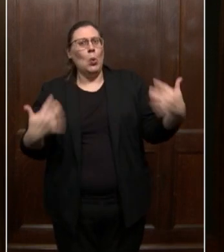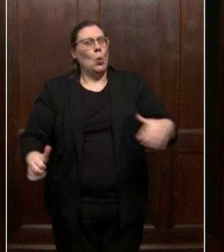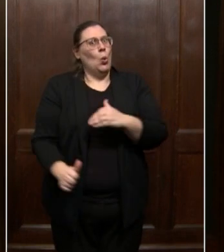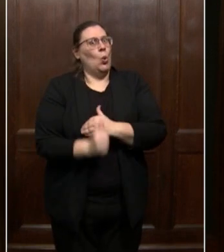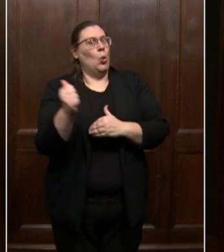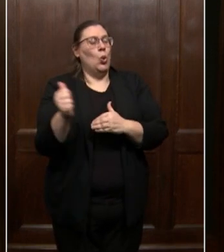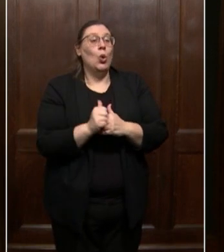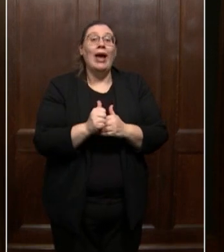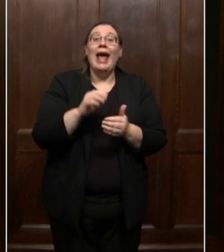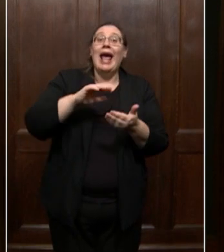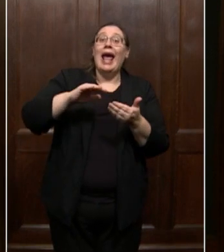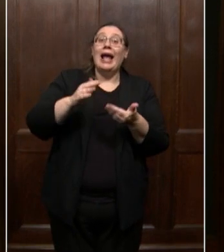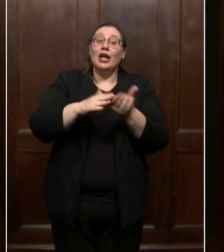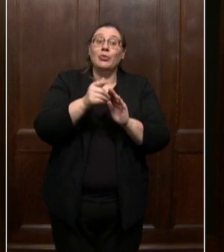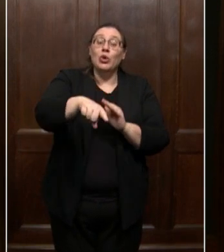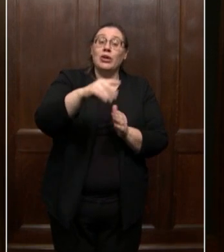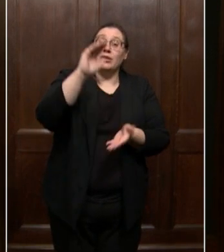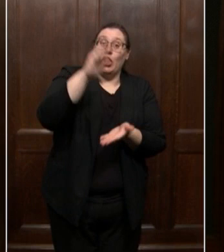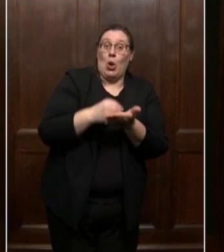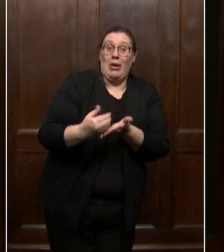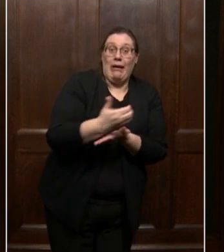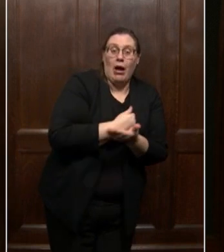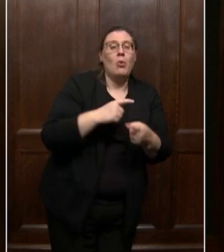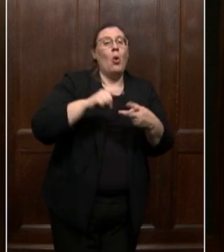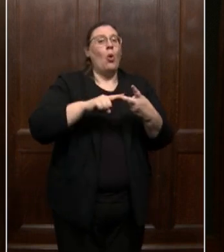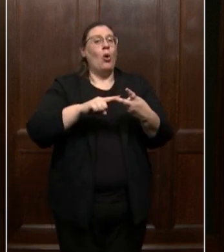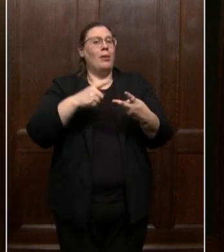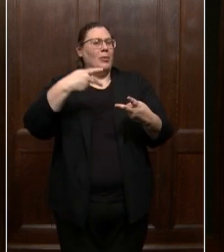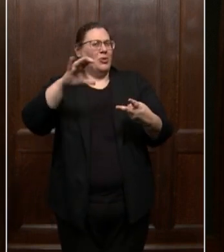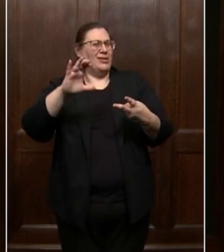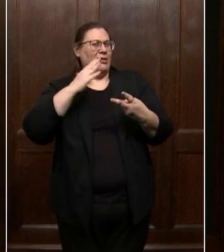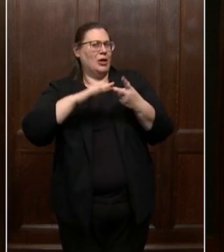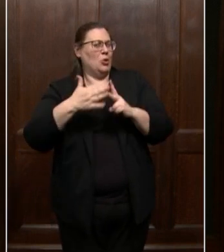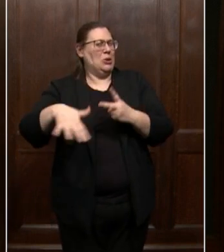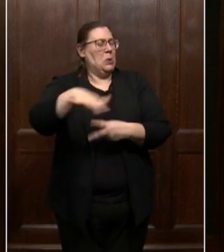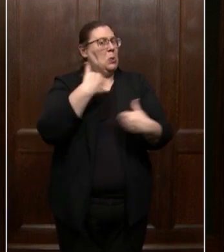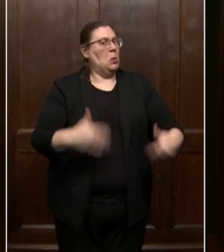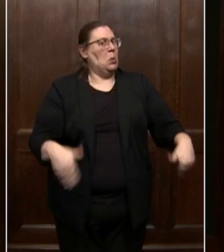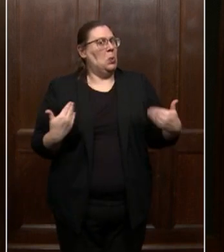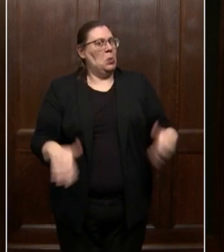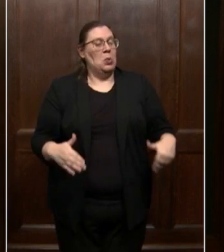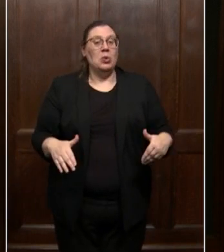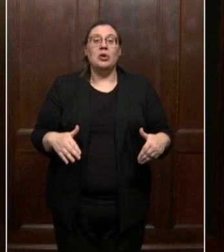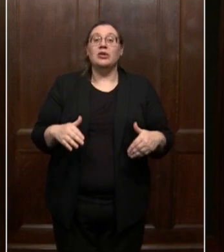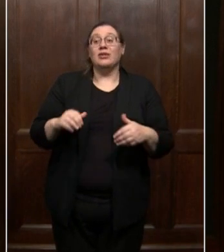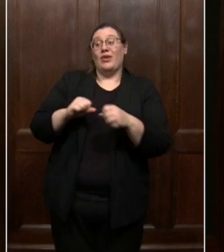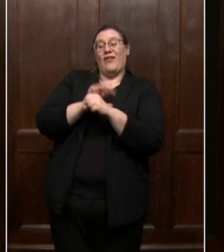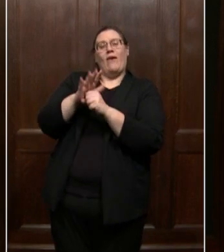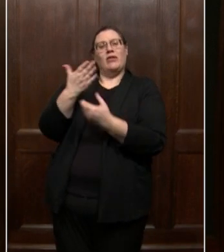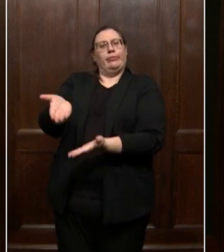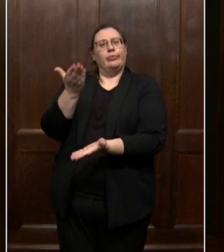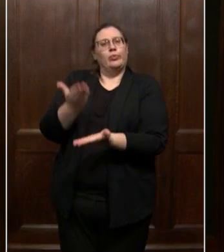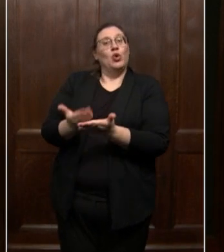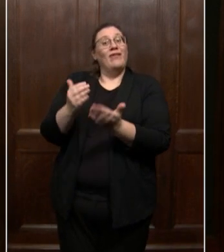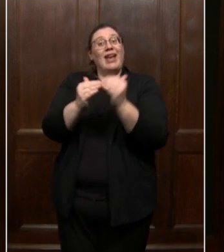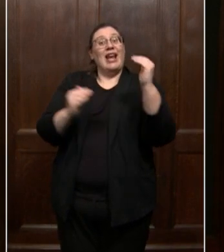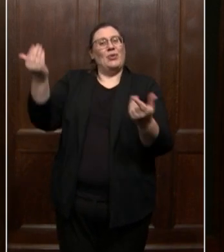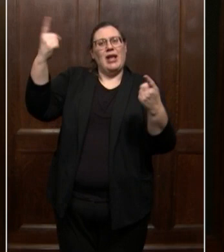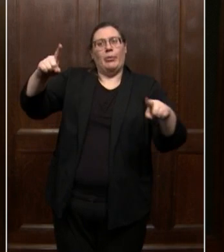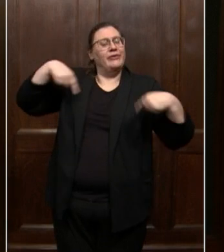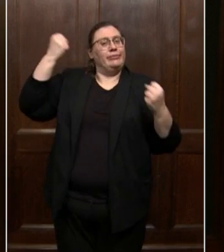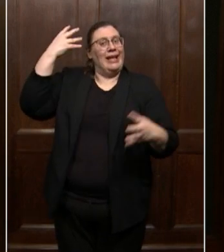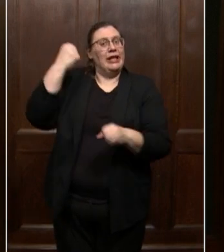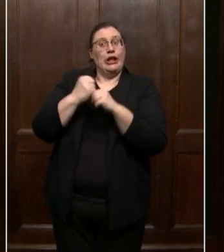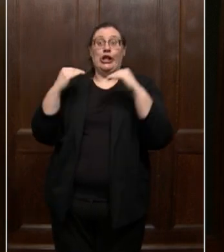low-income communities and communities of color. COVID-19 has laid bare long-standing inequities, truths that are the